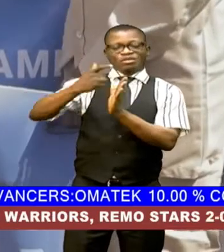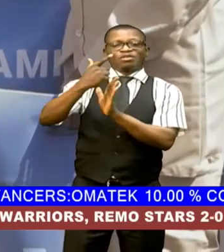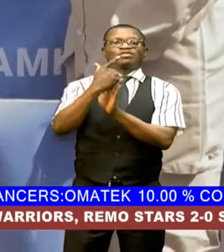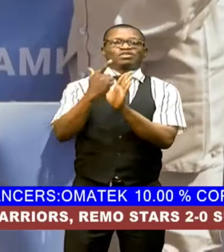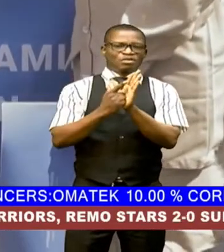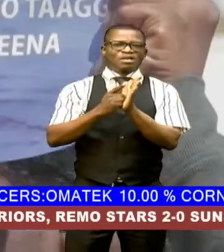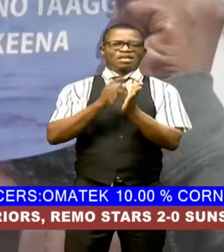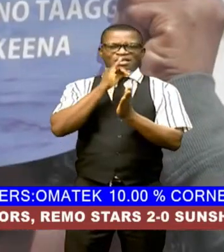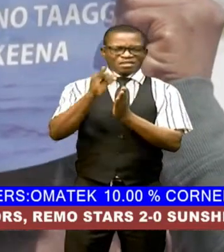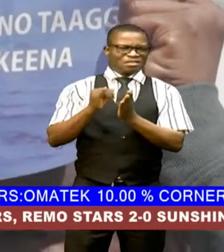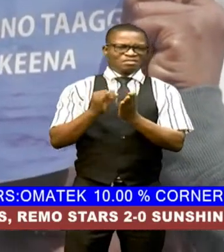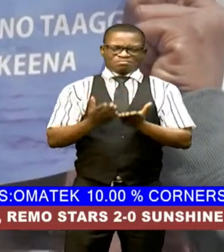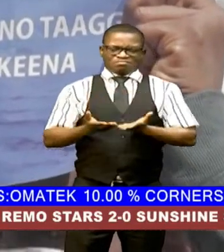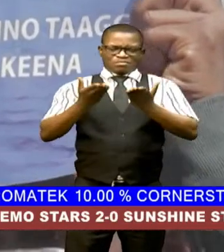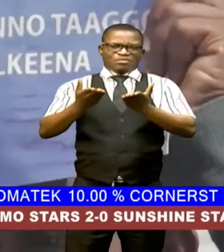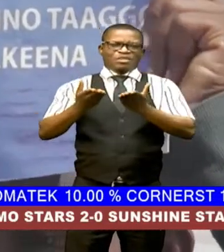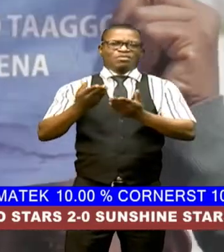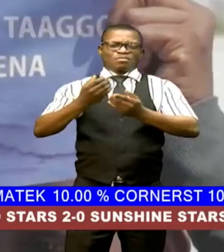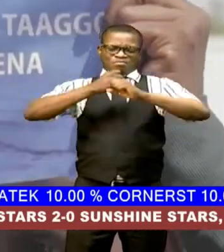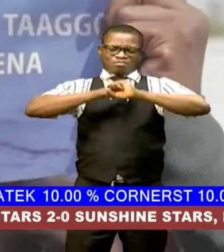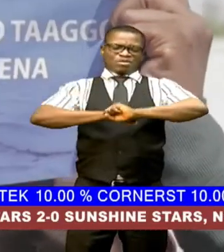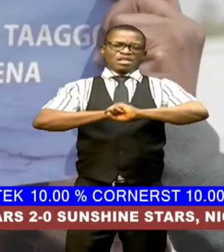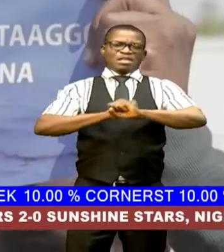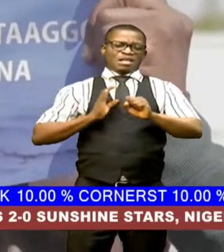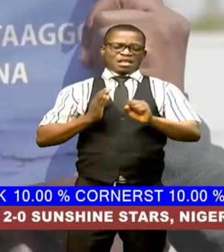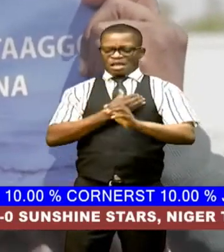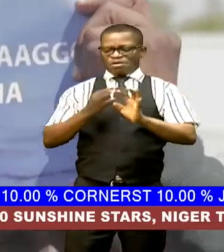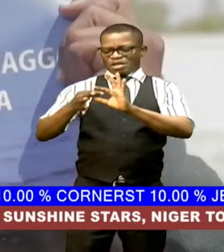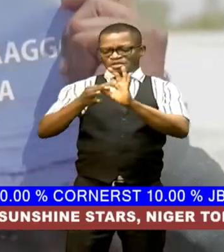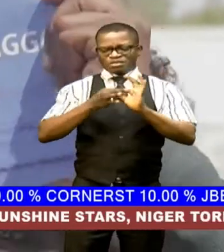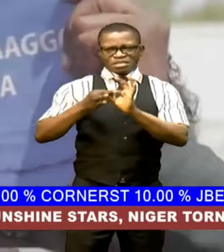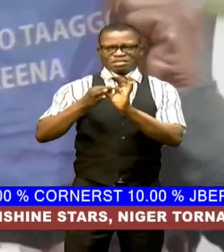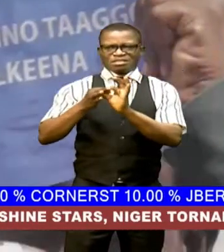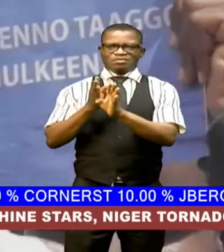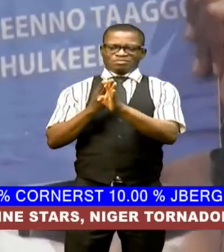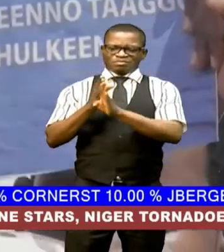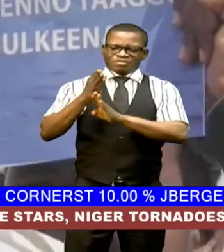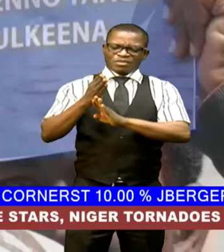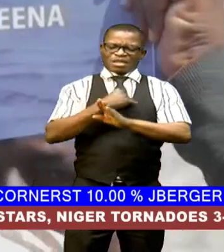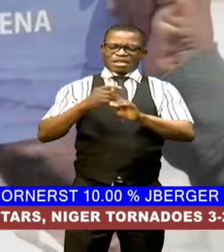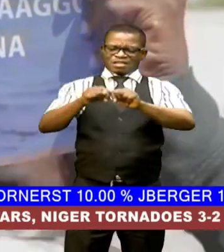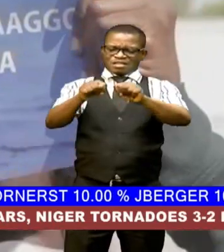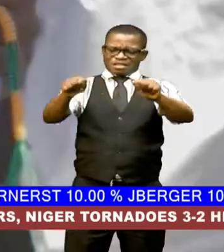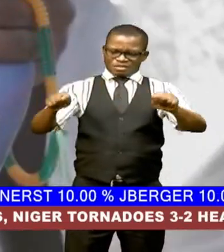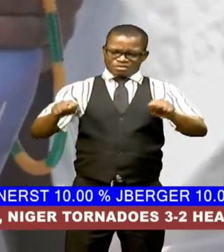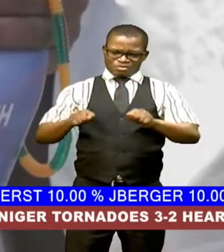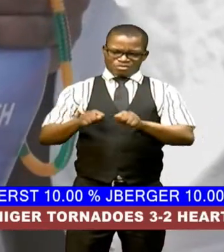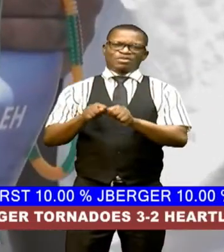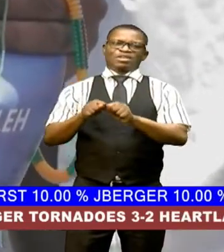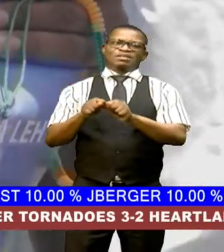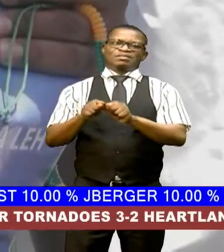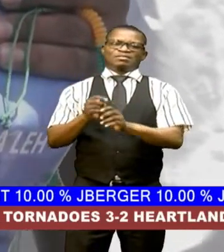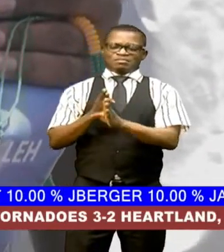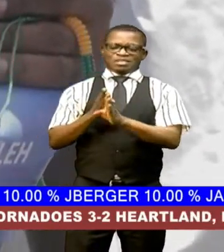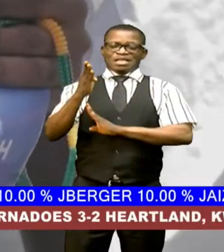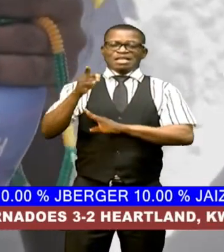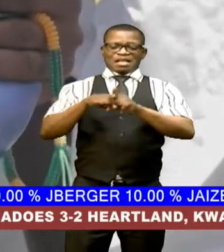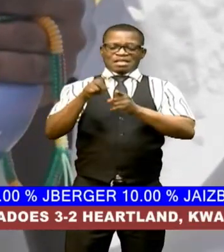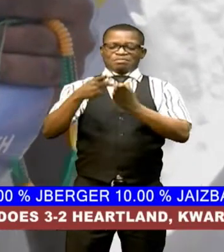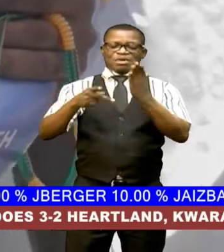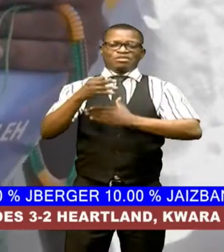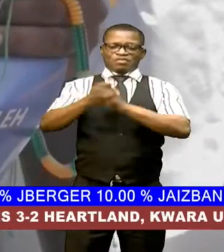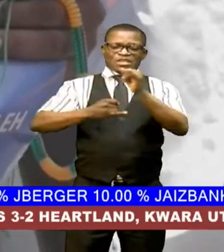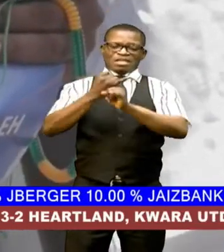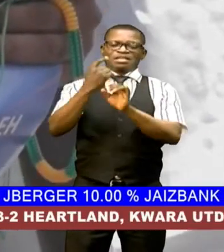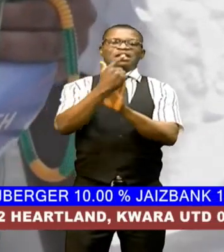of our commitment to safeguard our unity sovereignty and territorial integrity as par international law